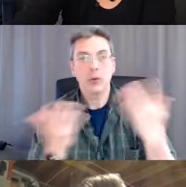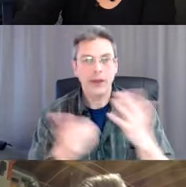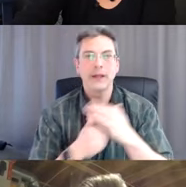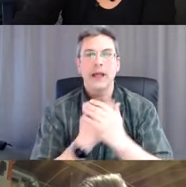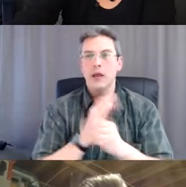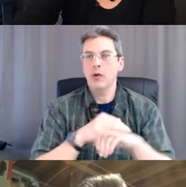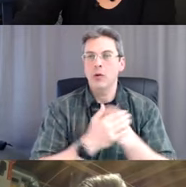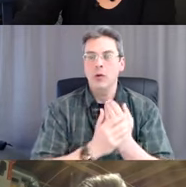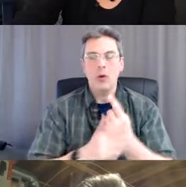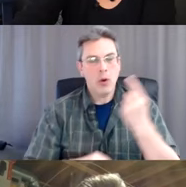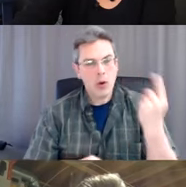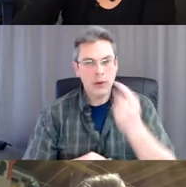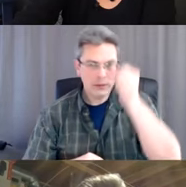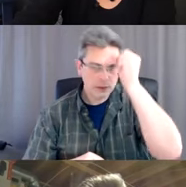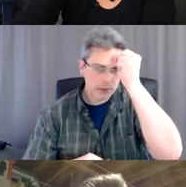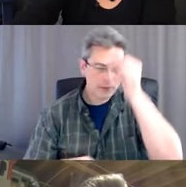Always, always, always hand hygiene.